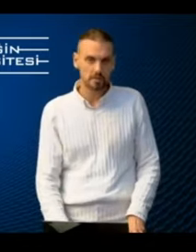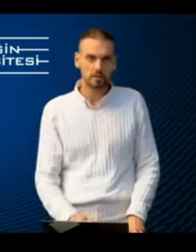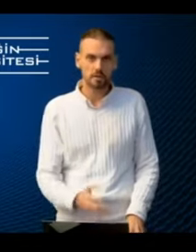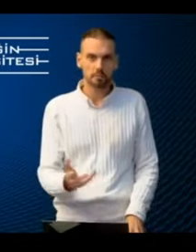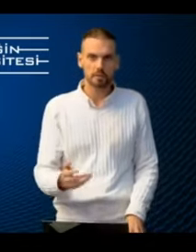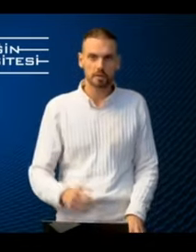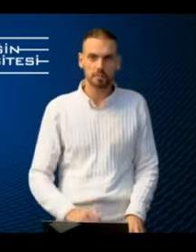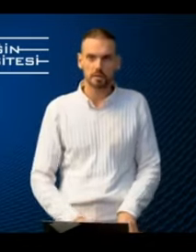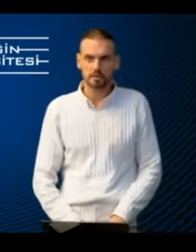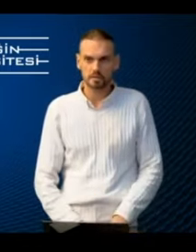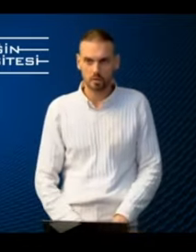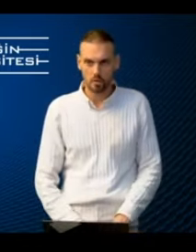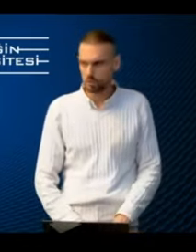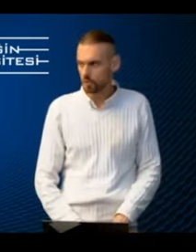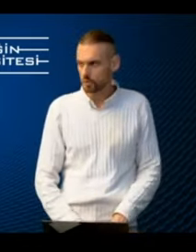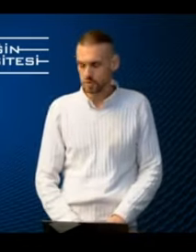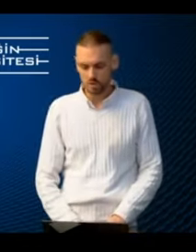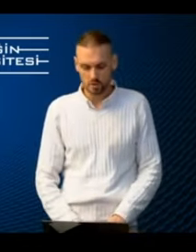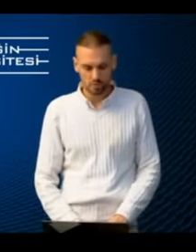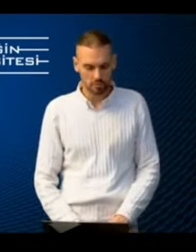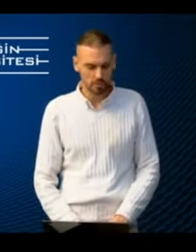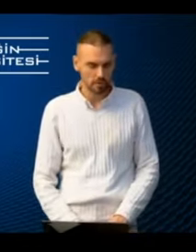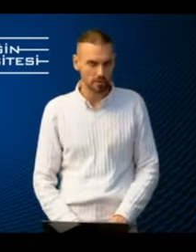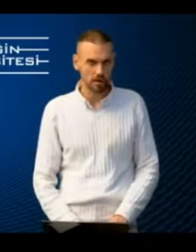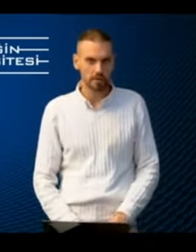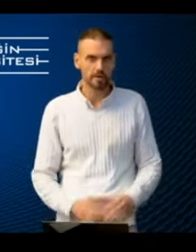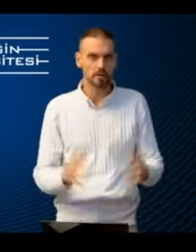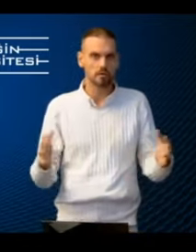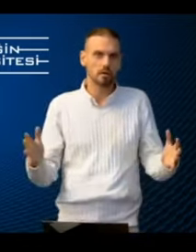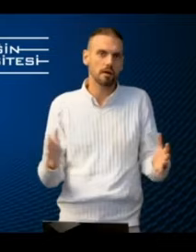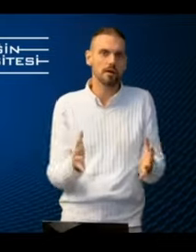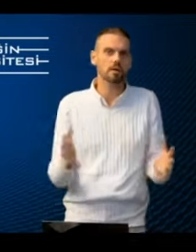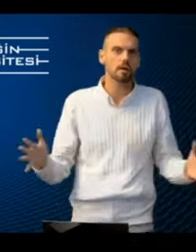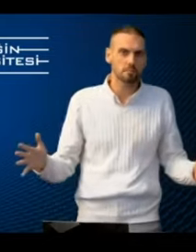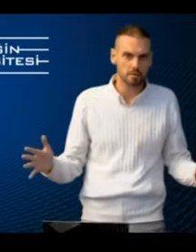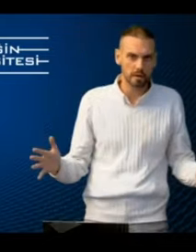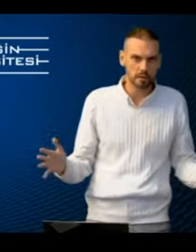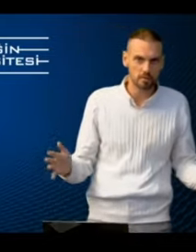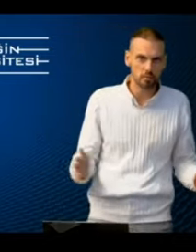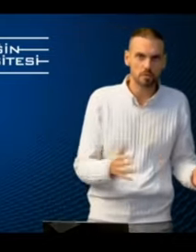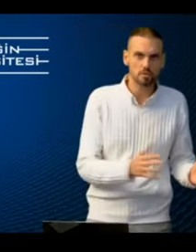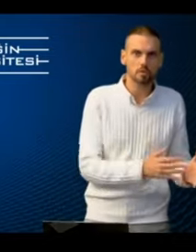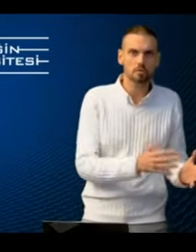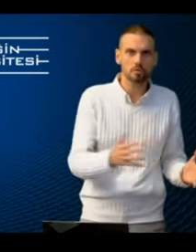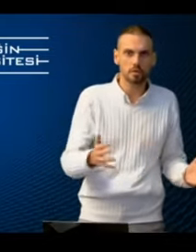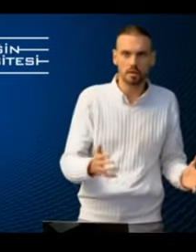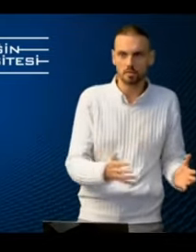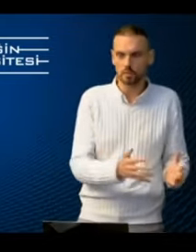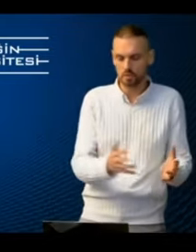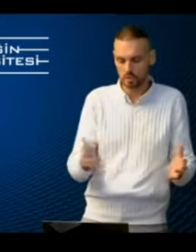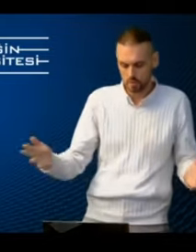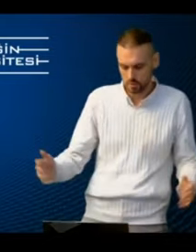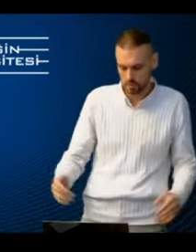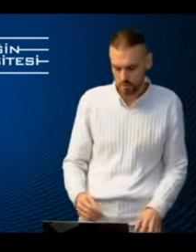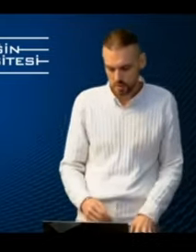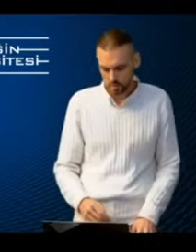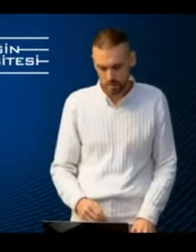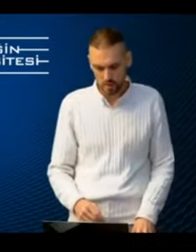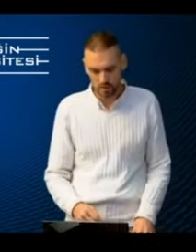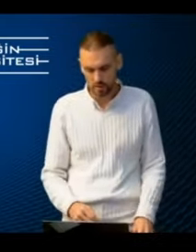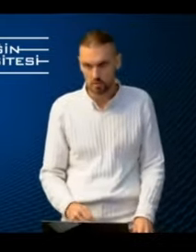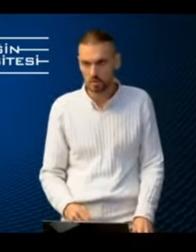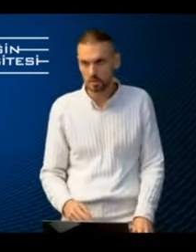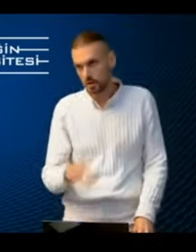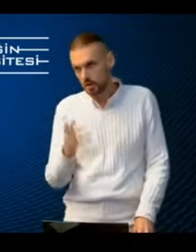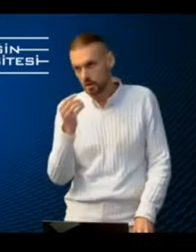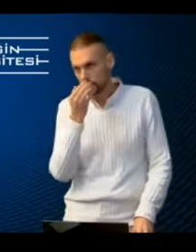19 is, for example, the complexity of a journey from the airline perspective. So once you go through the airport to get to the to